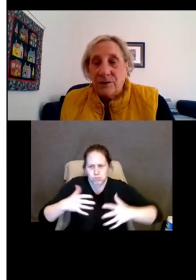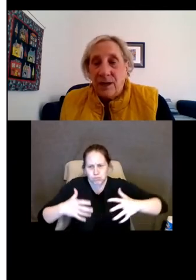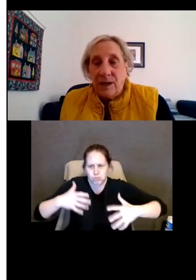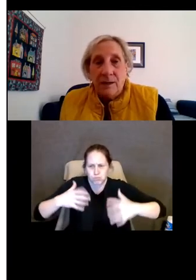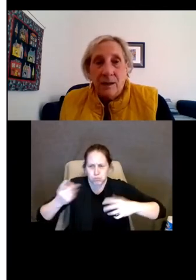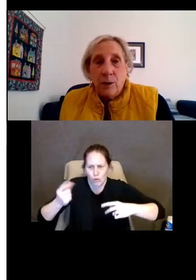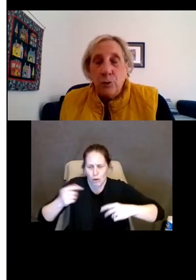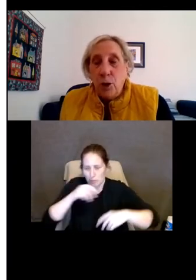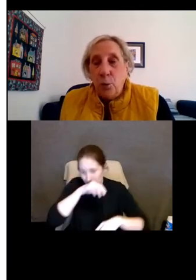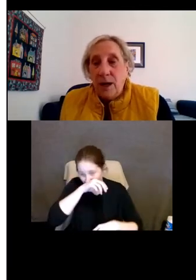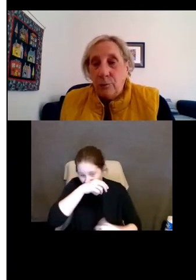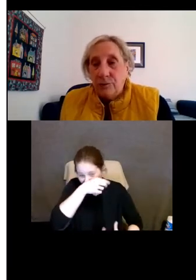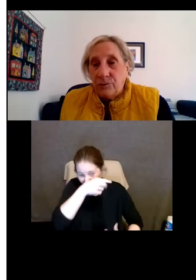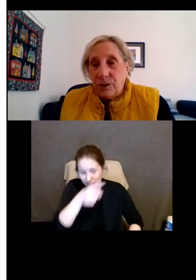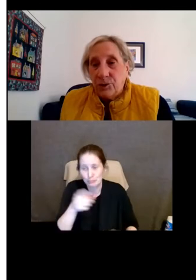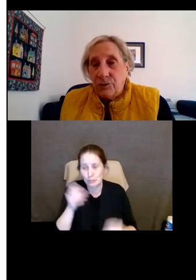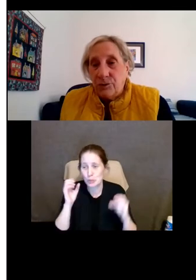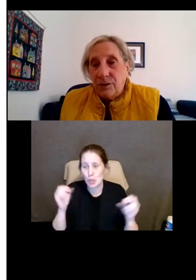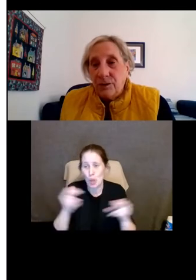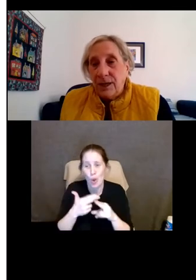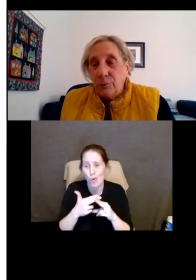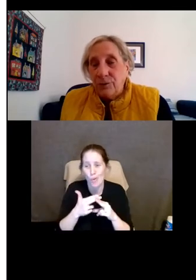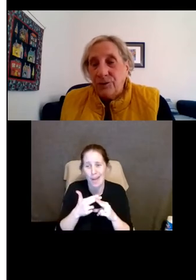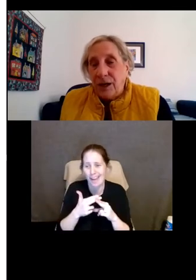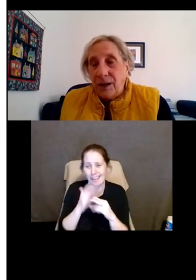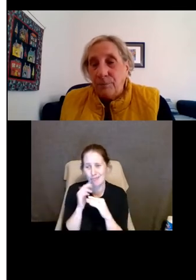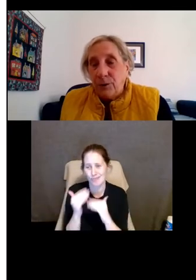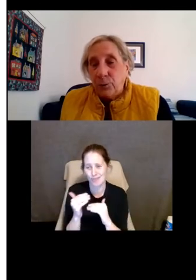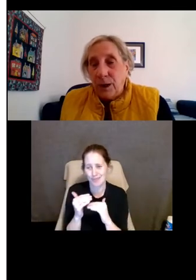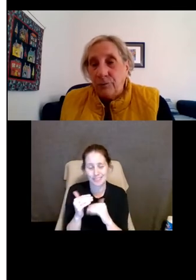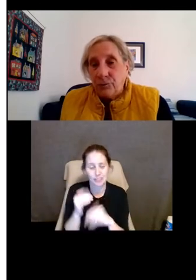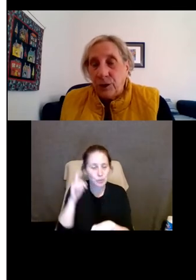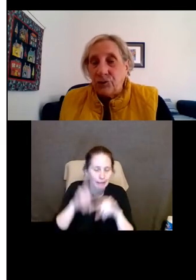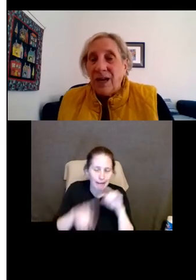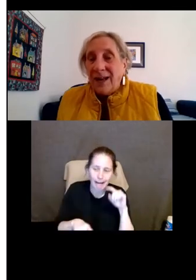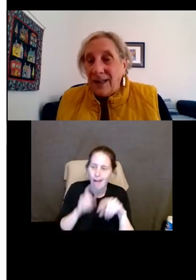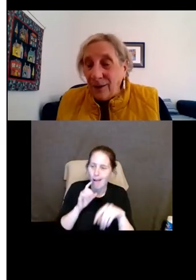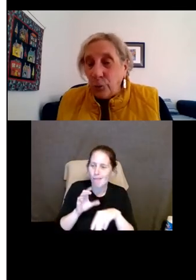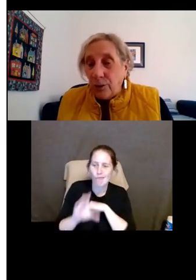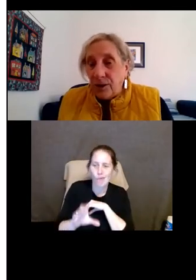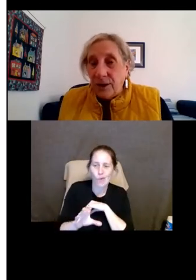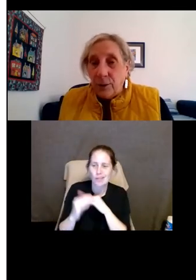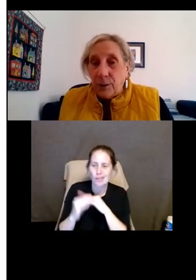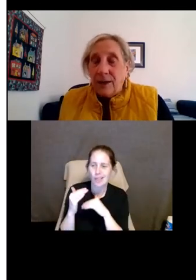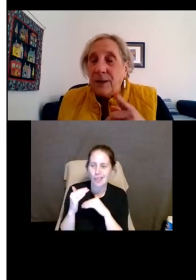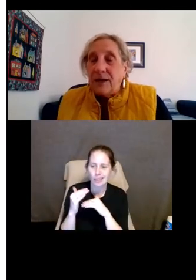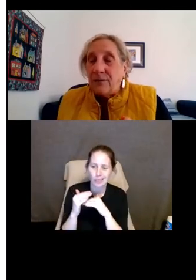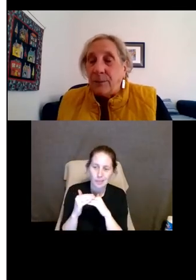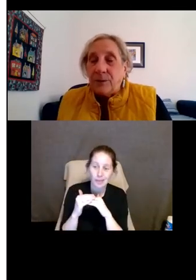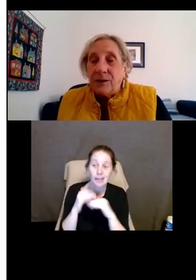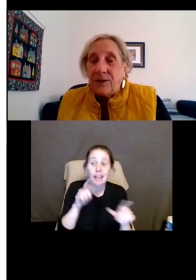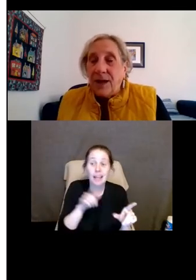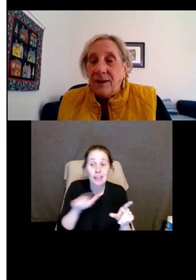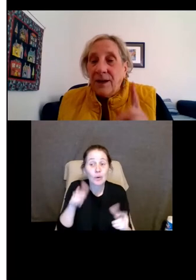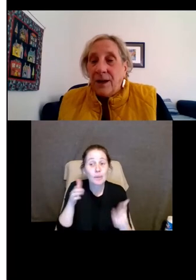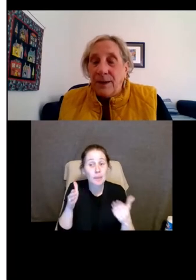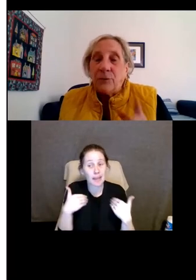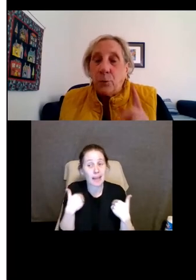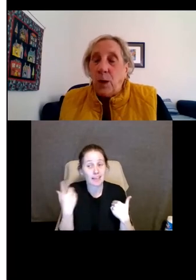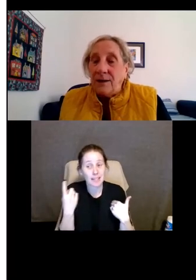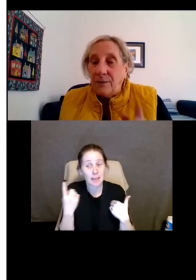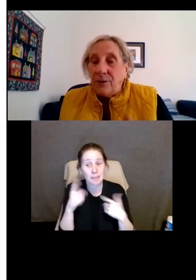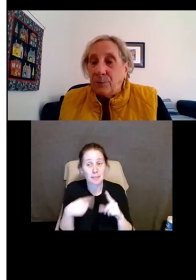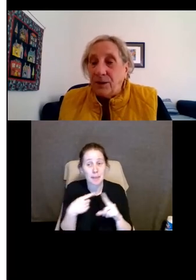And let me just say, no weight restrictions. Landlords cannot impose weight restrictions. Landlords, on the other hand, may have something to say